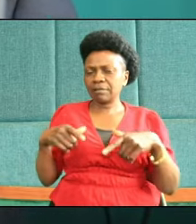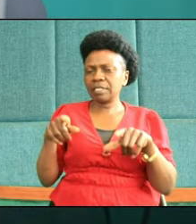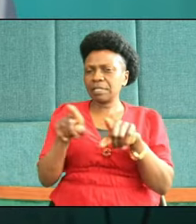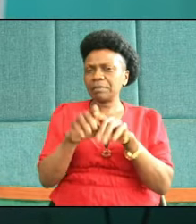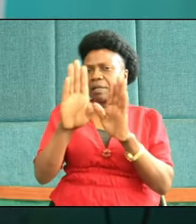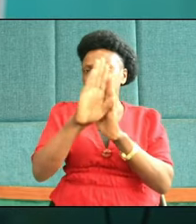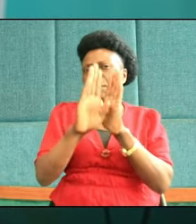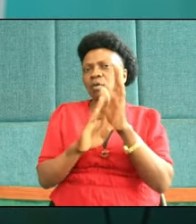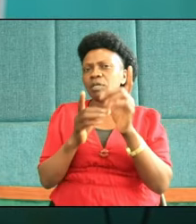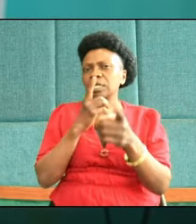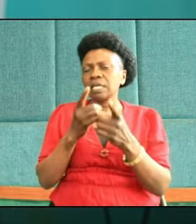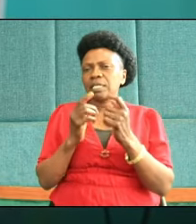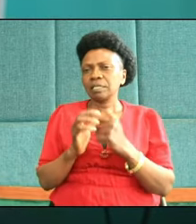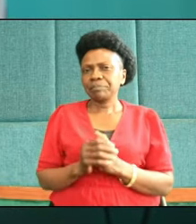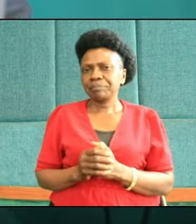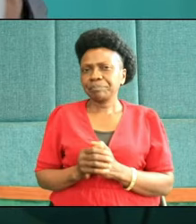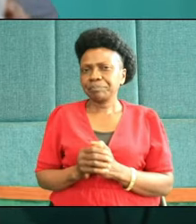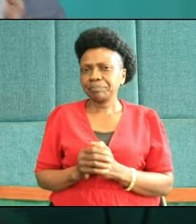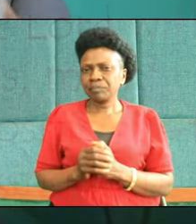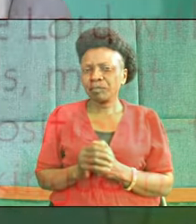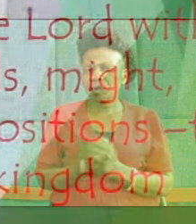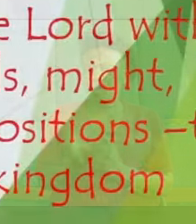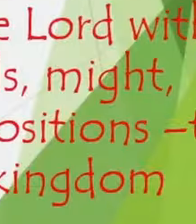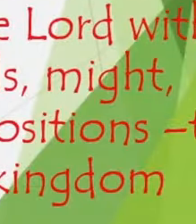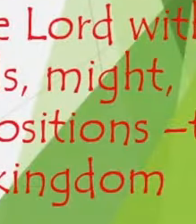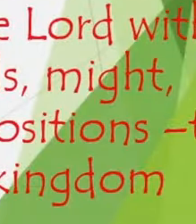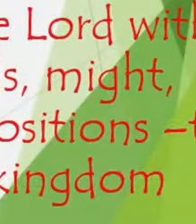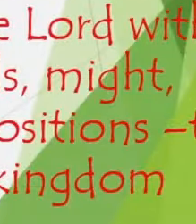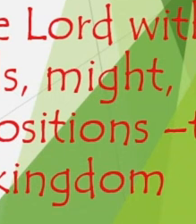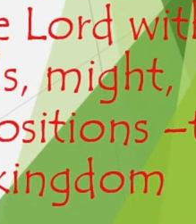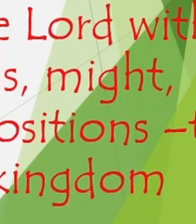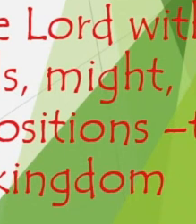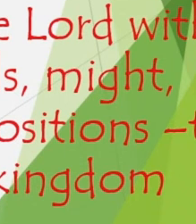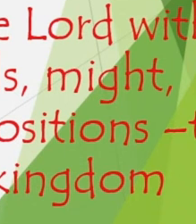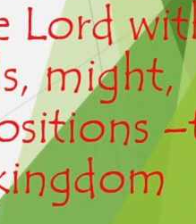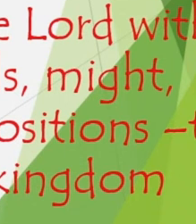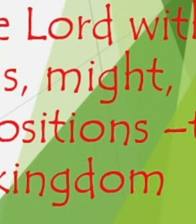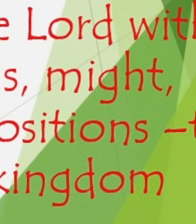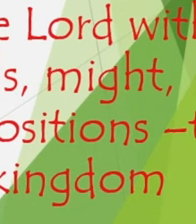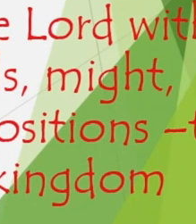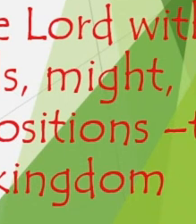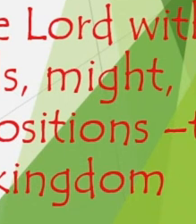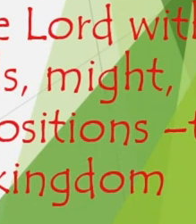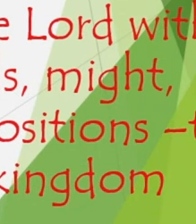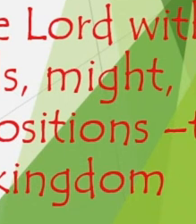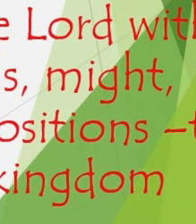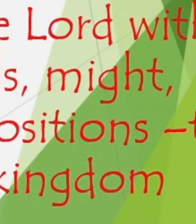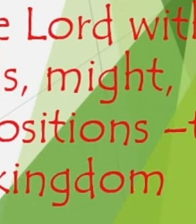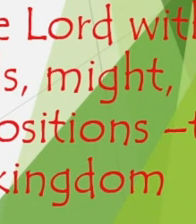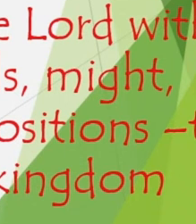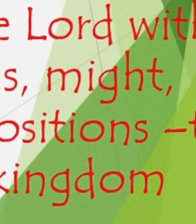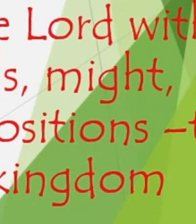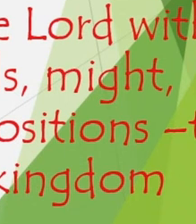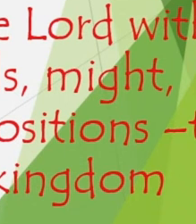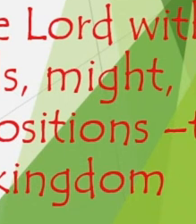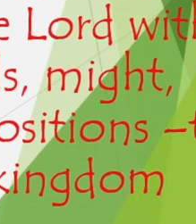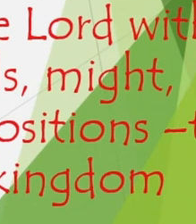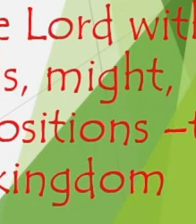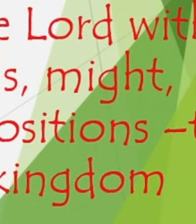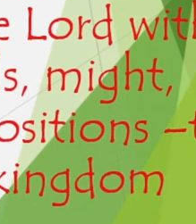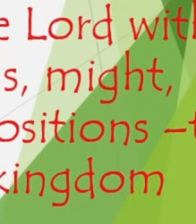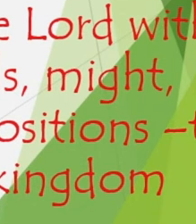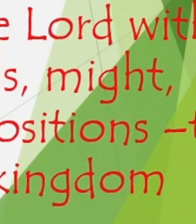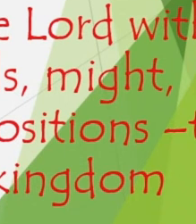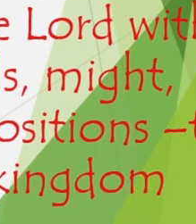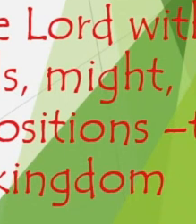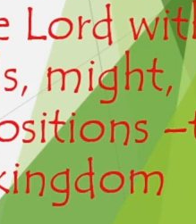Yes, in these times, we should stop neglecting prayer and fasting. We have no reason to stop